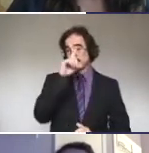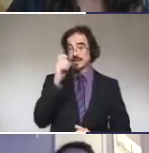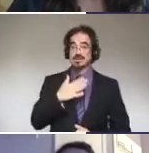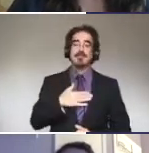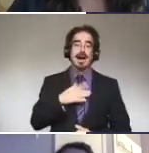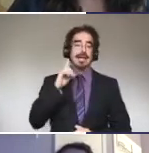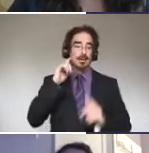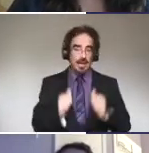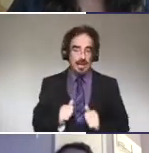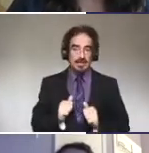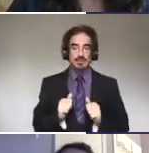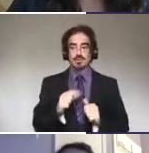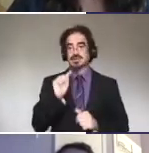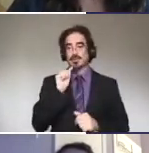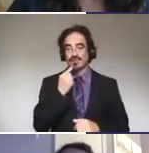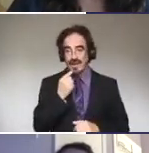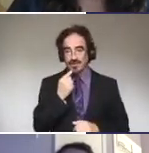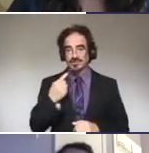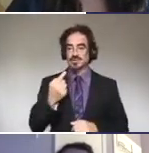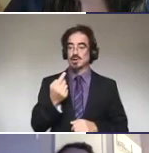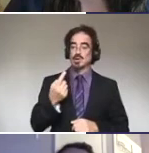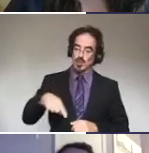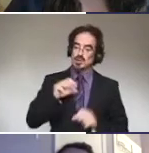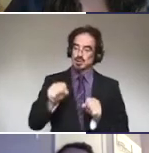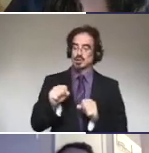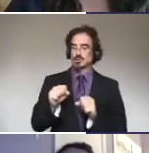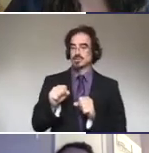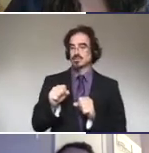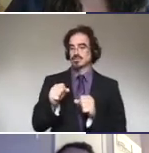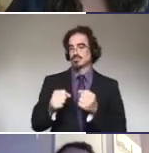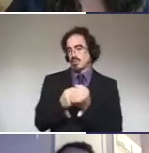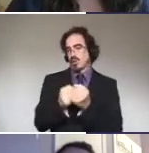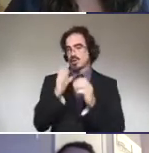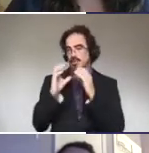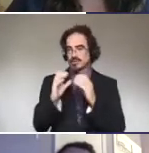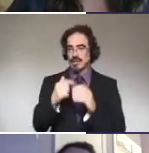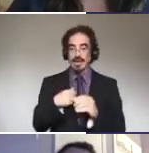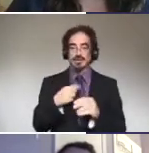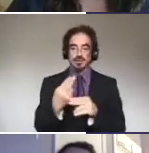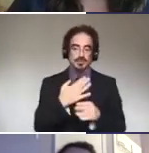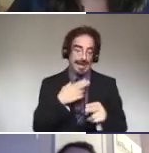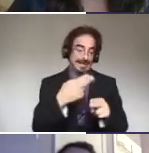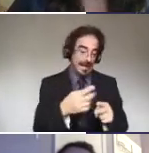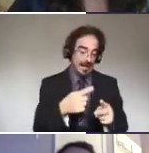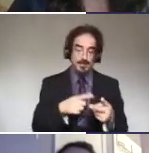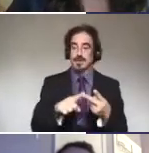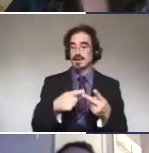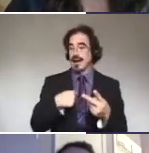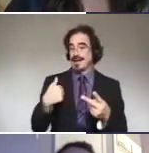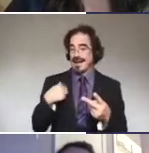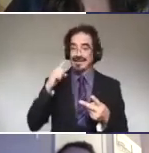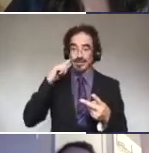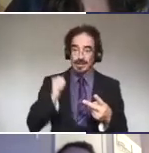that way we can promote communication. It was just introduced myself with my name and said, I have a hearing loss. I need you to look at me when you talk.